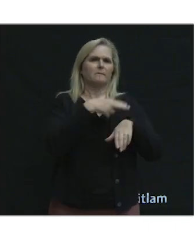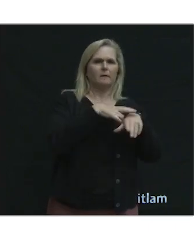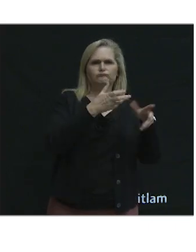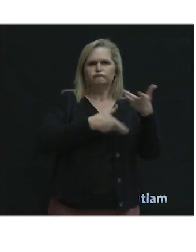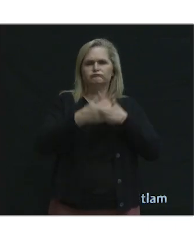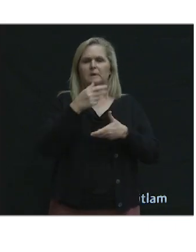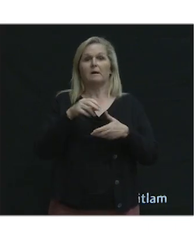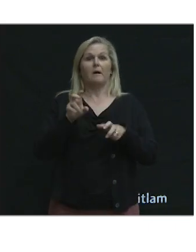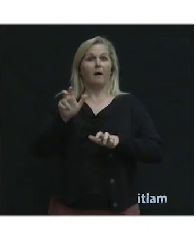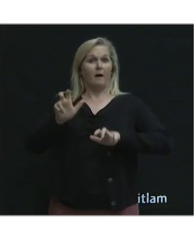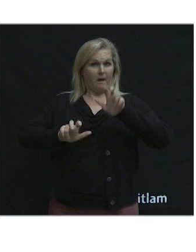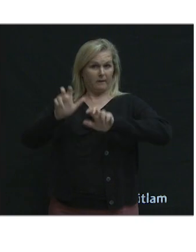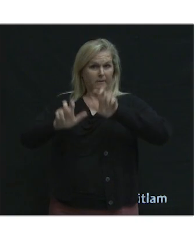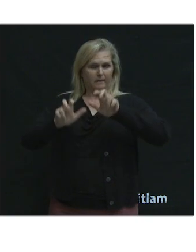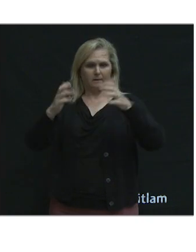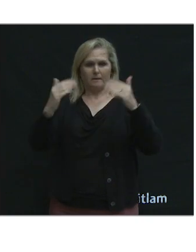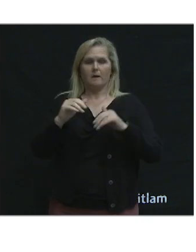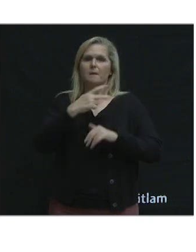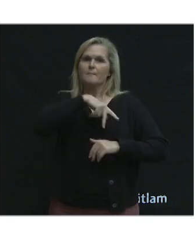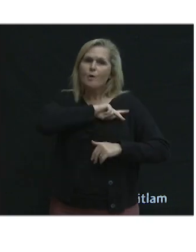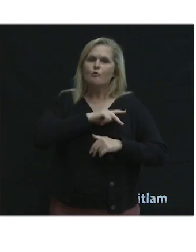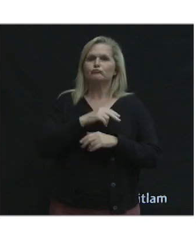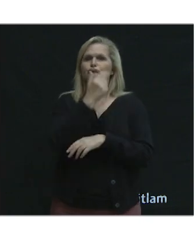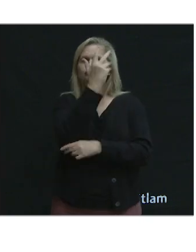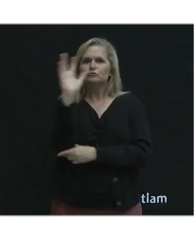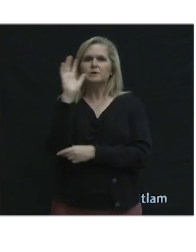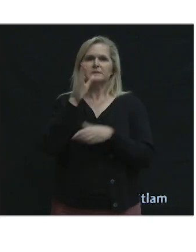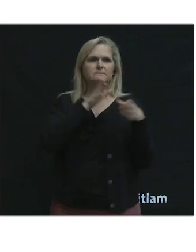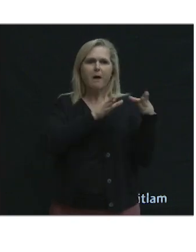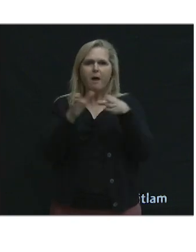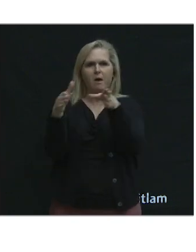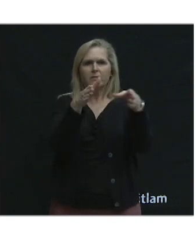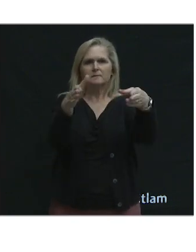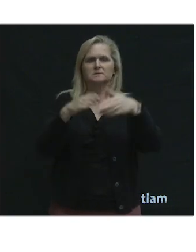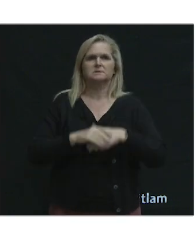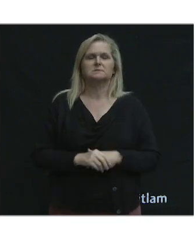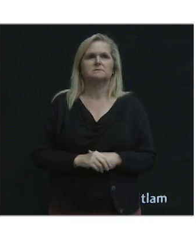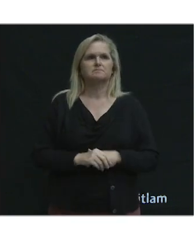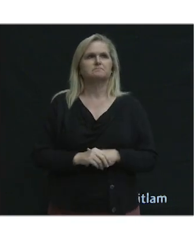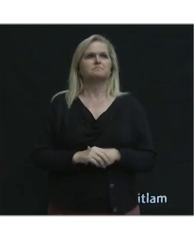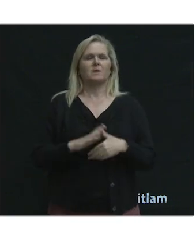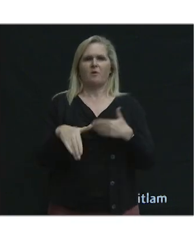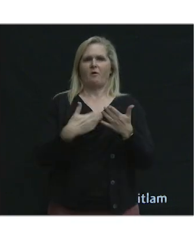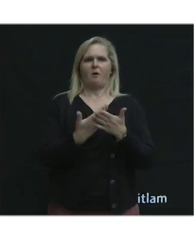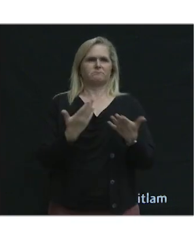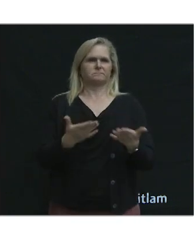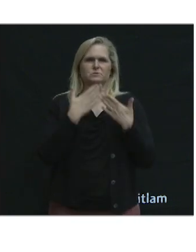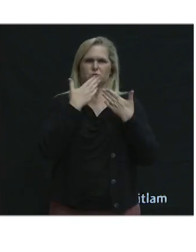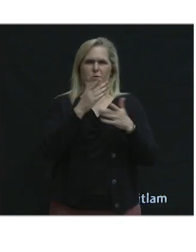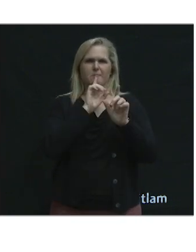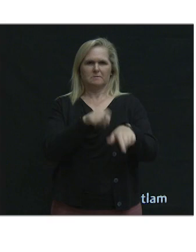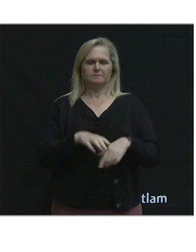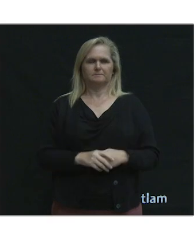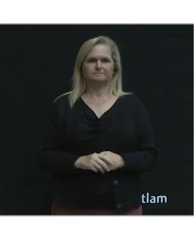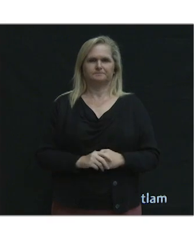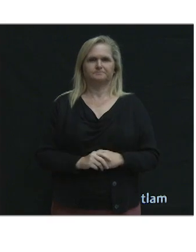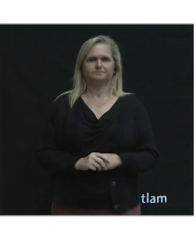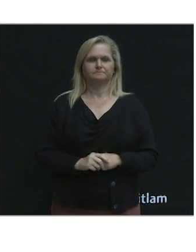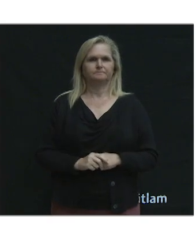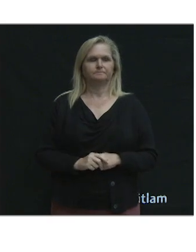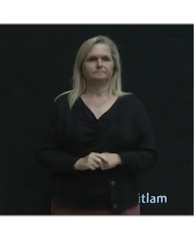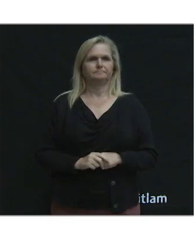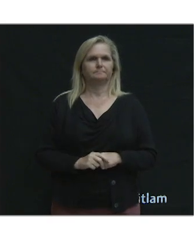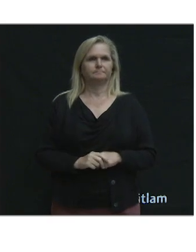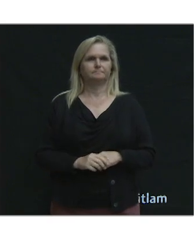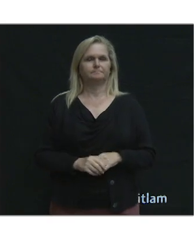parks, trees, paths, all fantastic answers. All right.